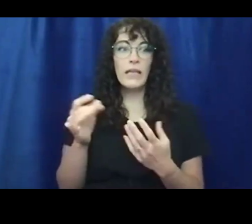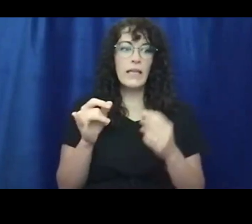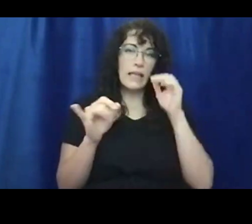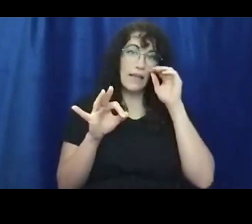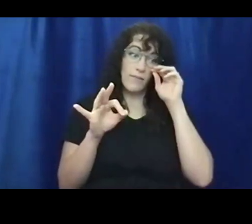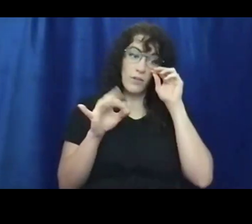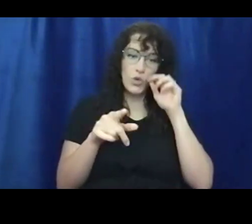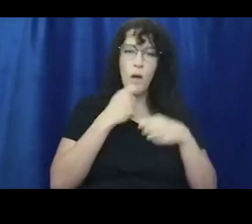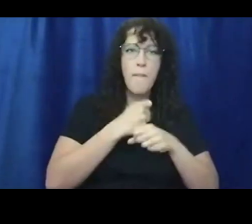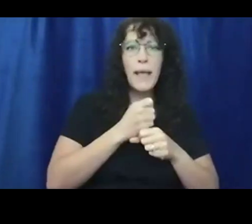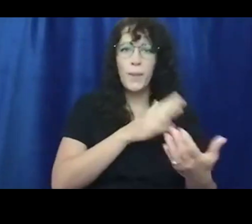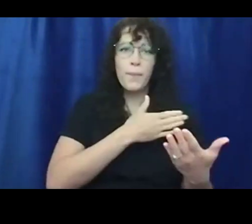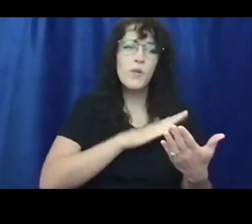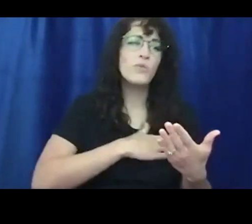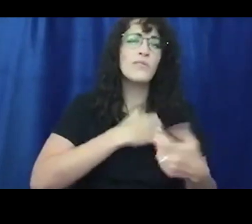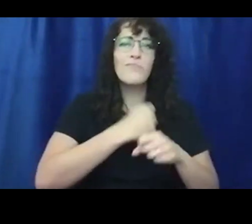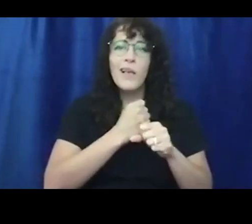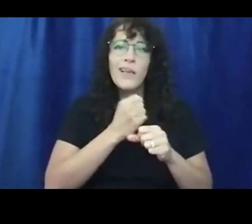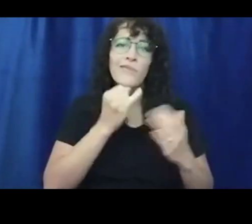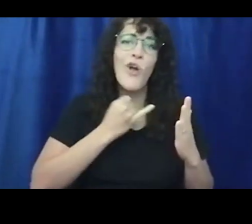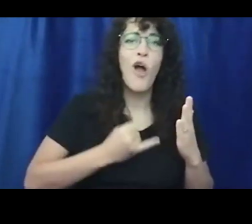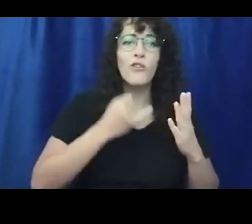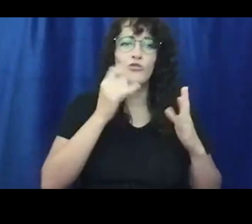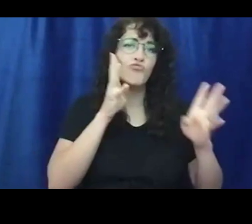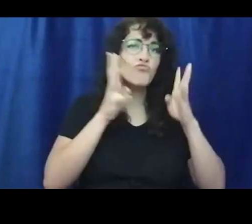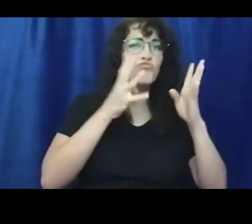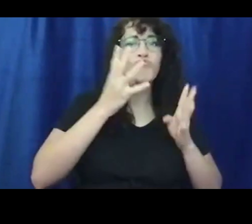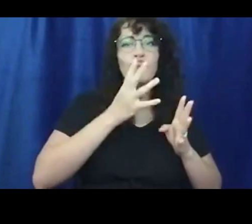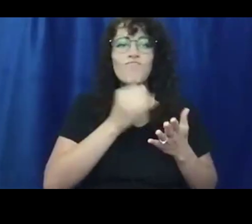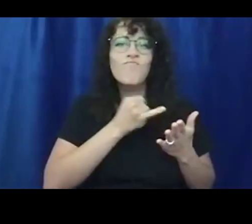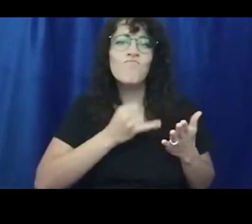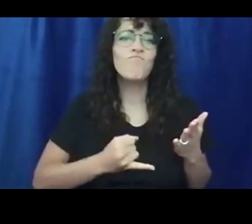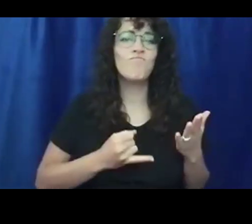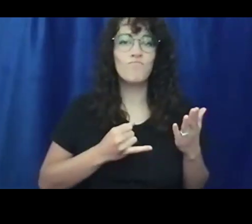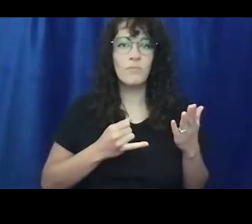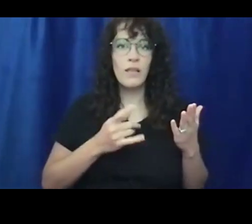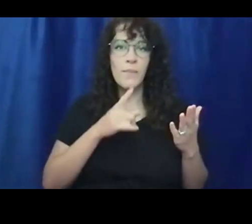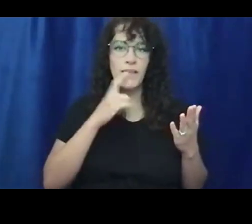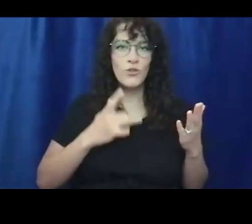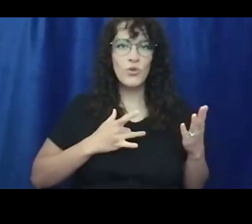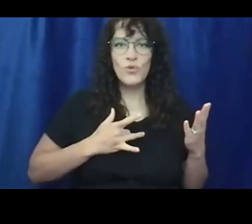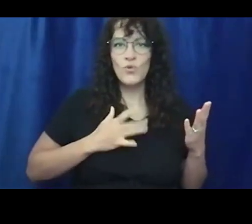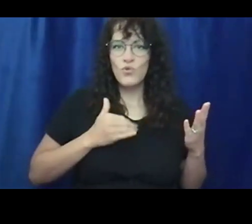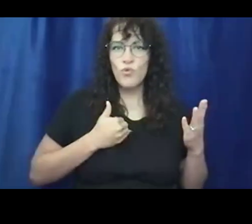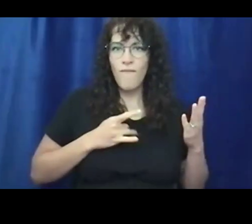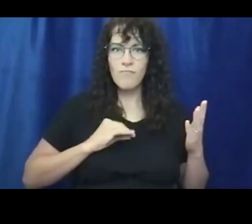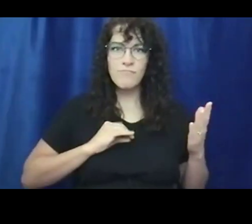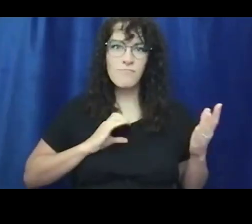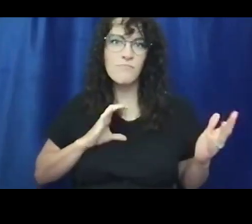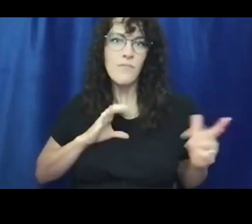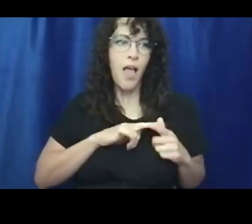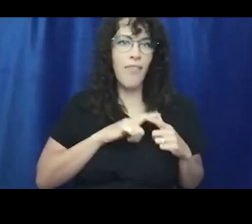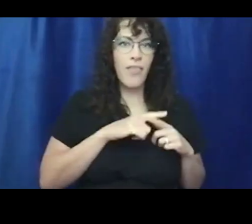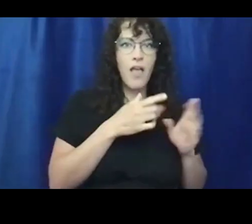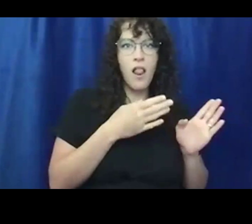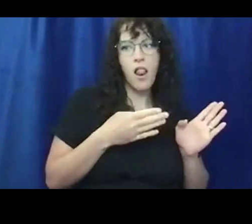know, making music or making art or creating and you're creating because it feeds your soul. And then you make that, that kind of like jump of like, I